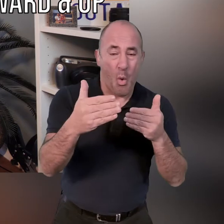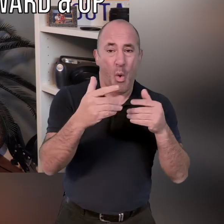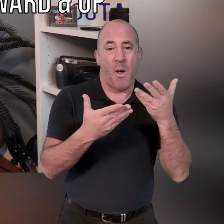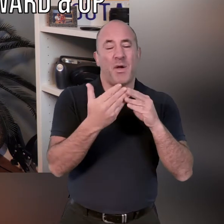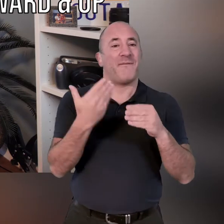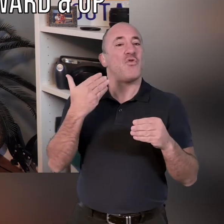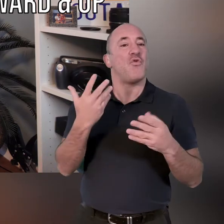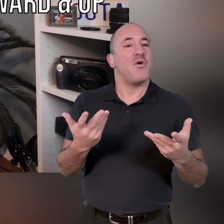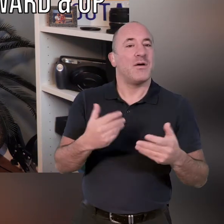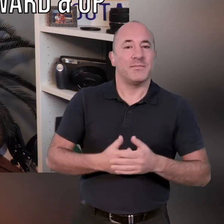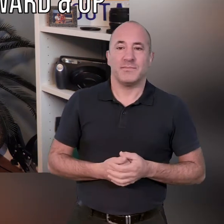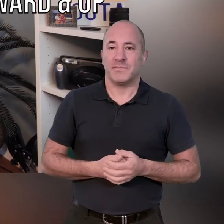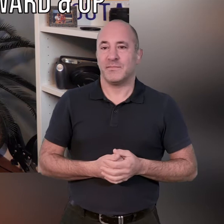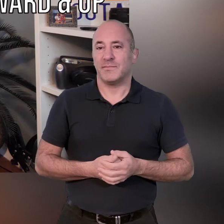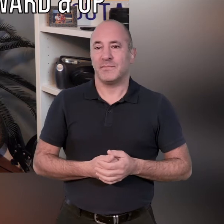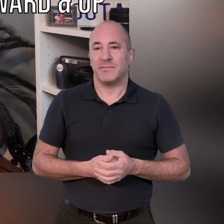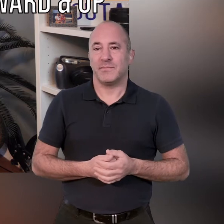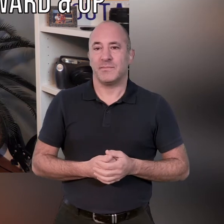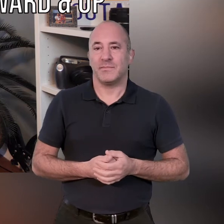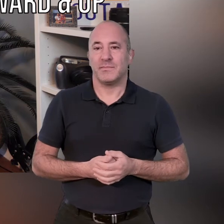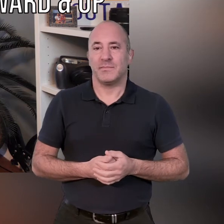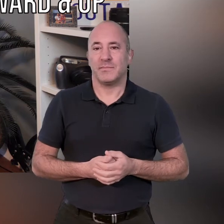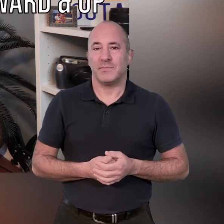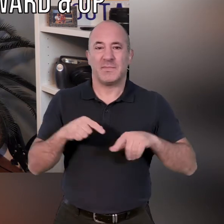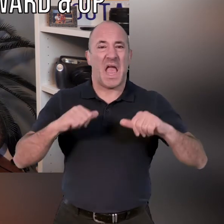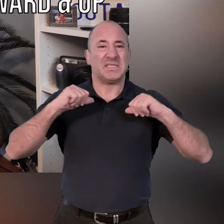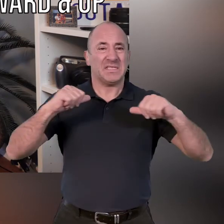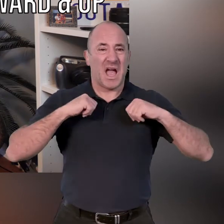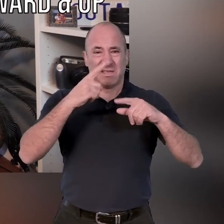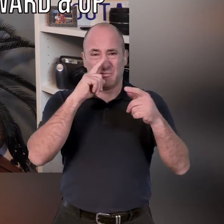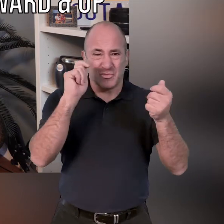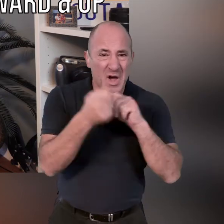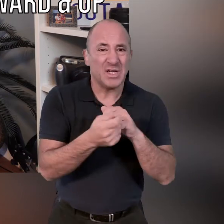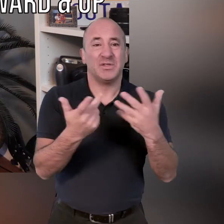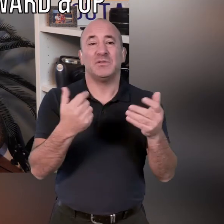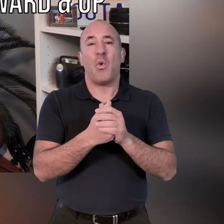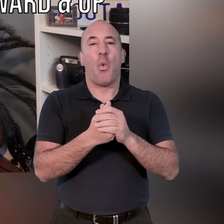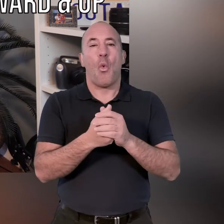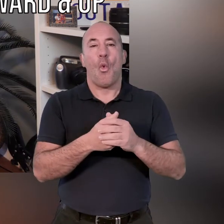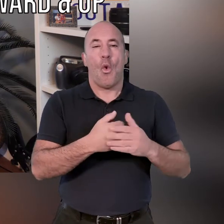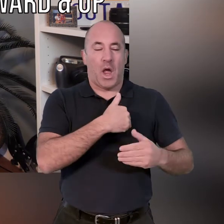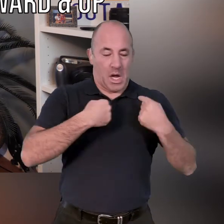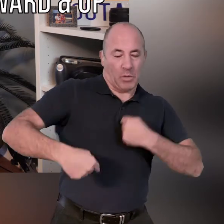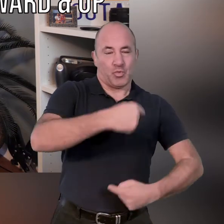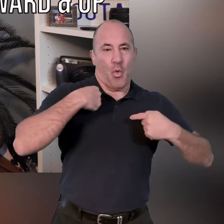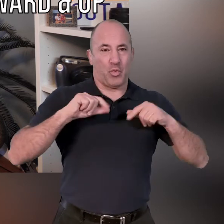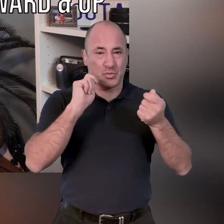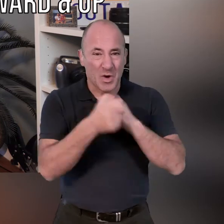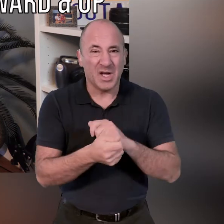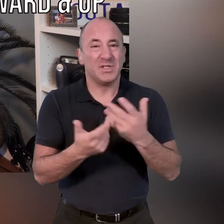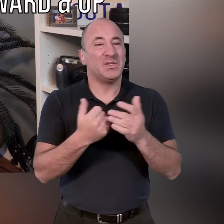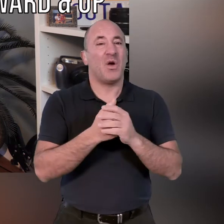can change the even more than what we've done before so you can change the exercises that we're doing so you can do different